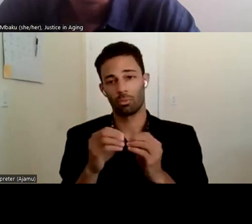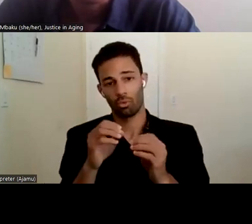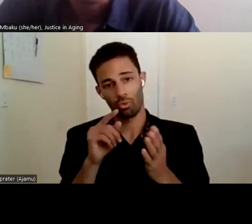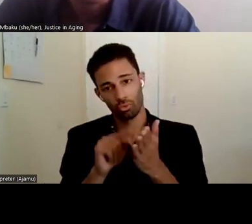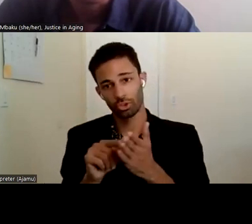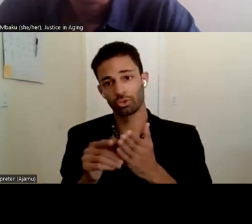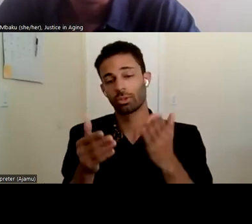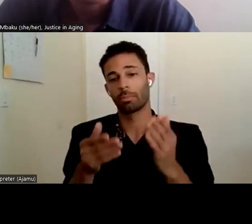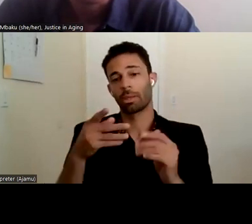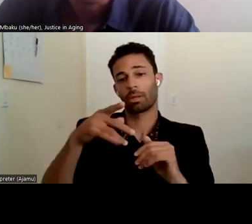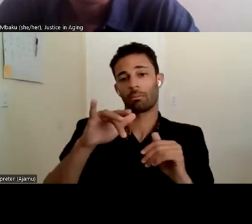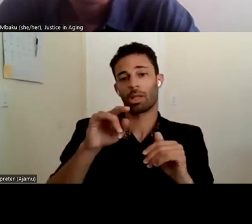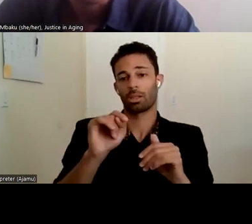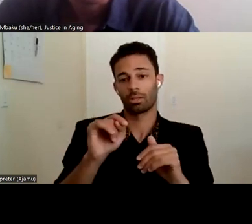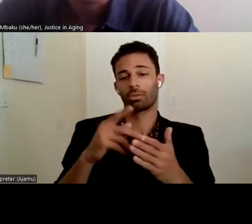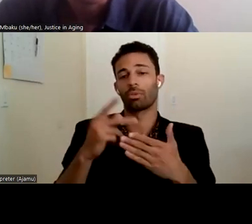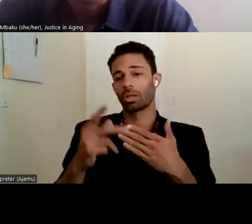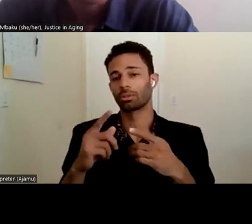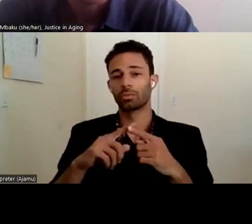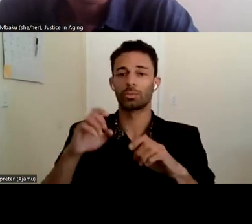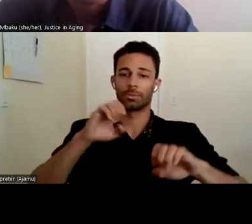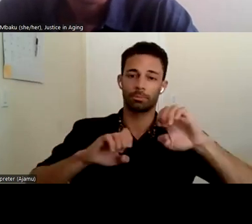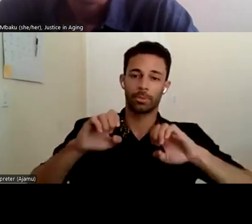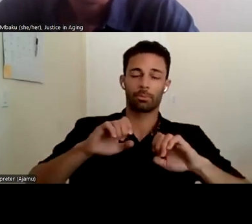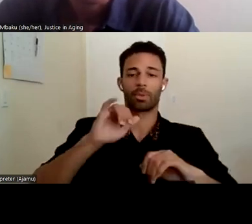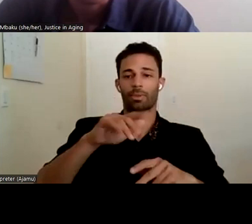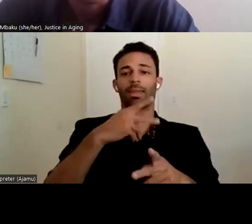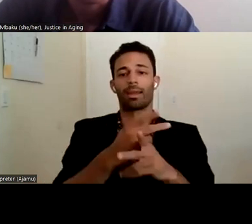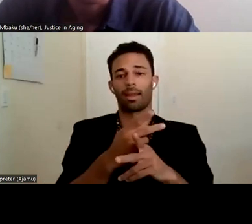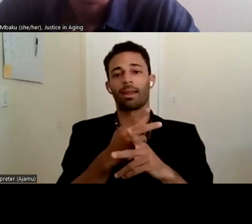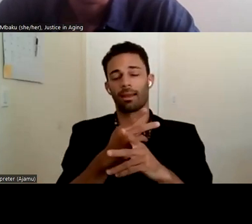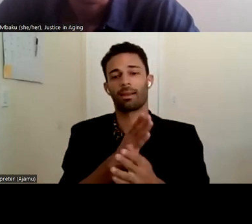projects to start experimenting with those kinds of interventions.